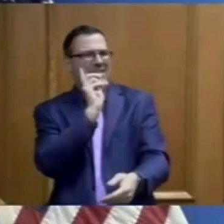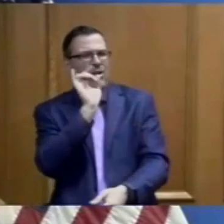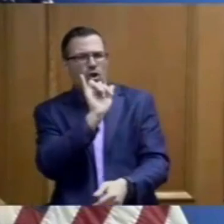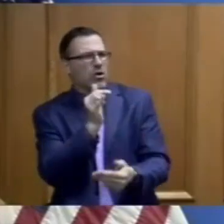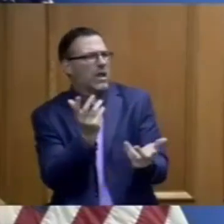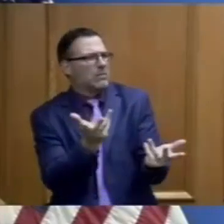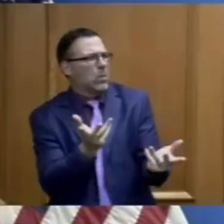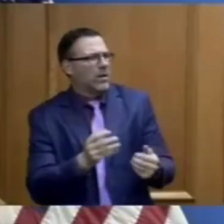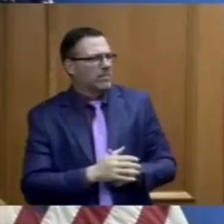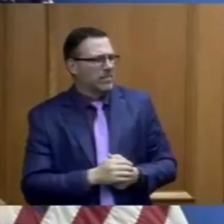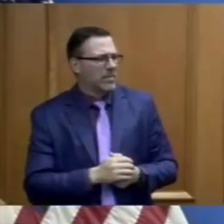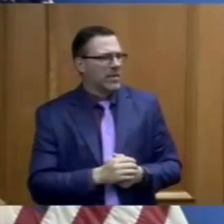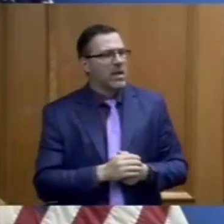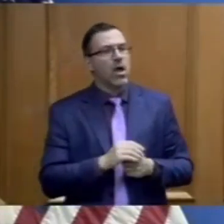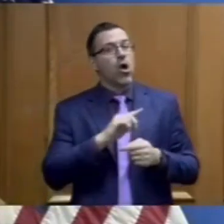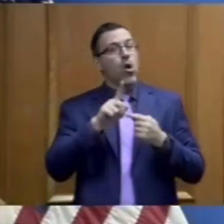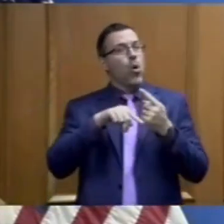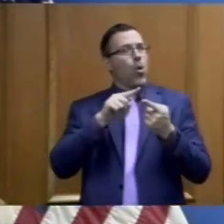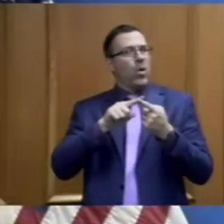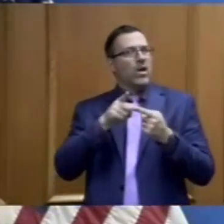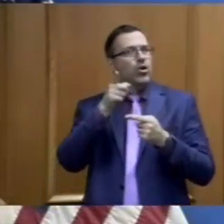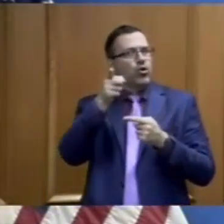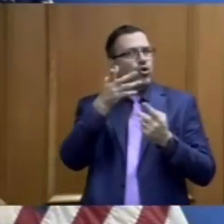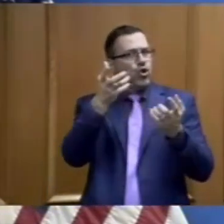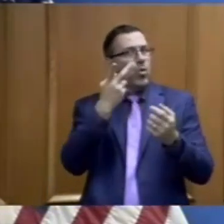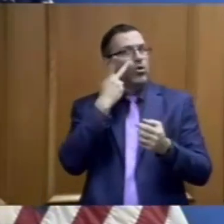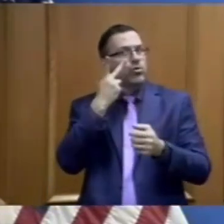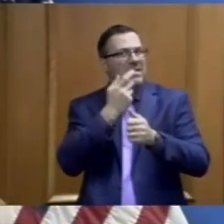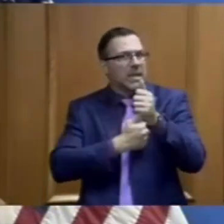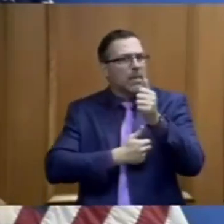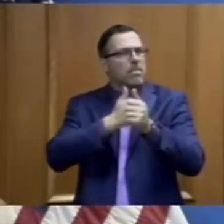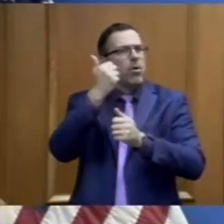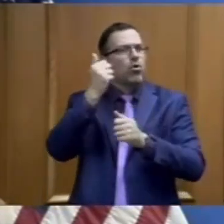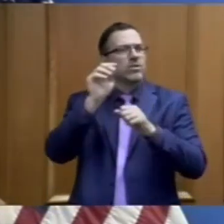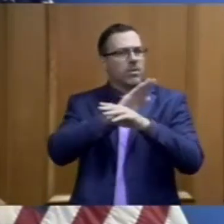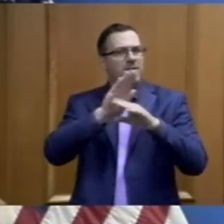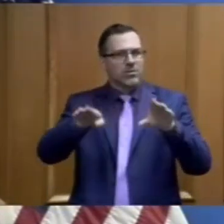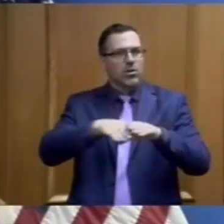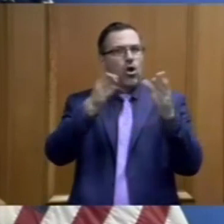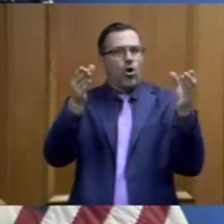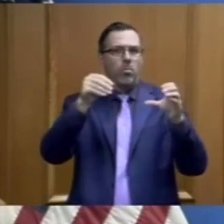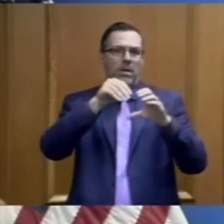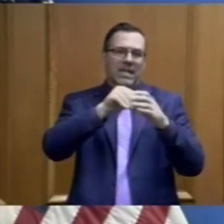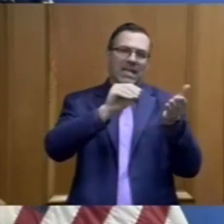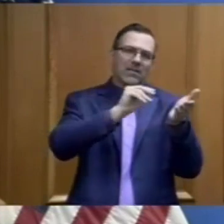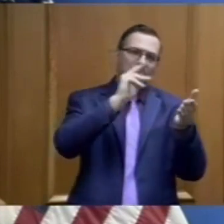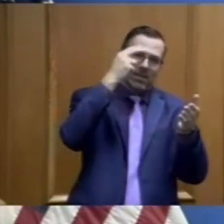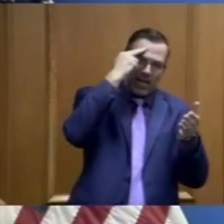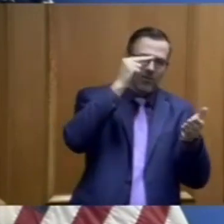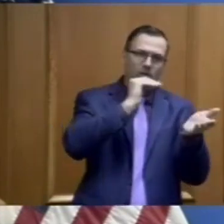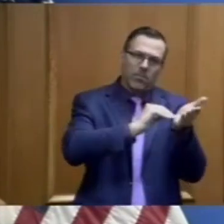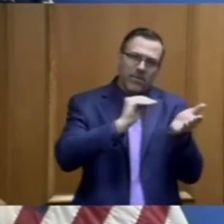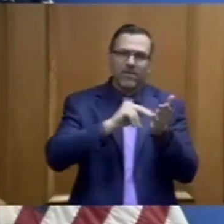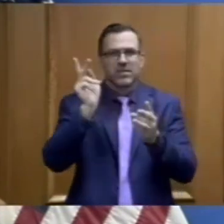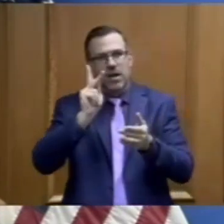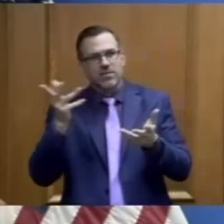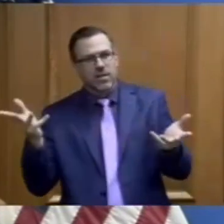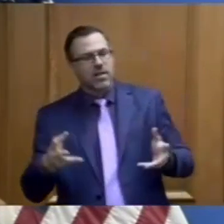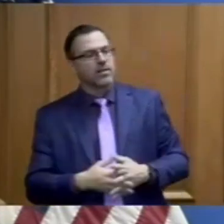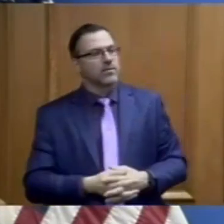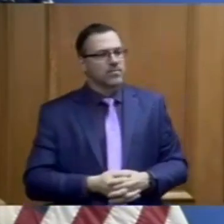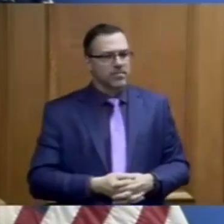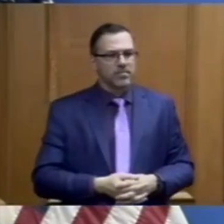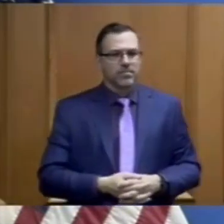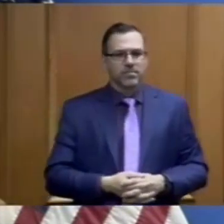soon would you like to see most businesses reopening and in Nashville and Memphis and Knoxville and places like that? Yeah. So I've spoken